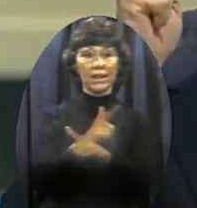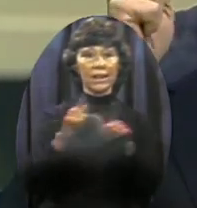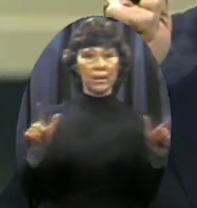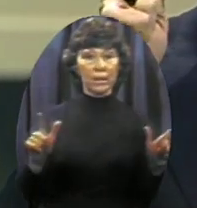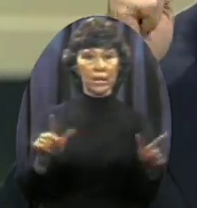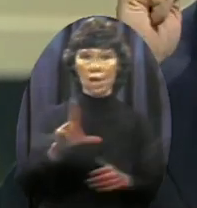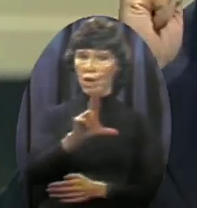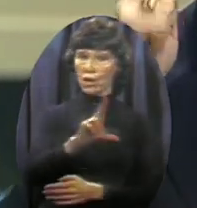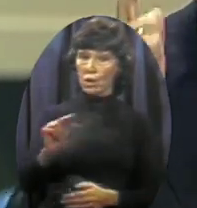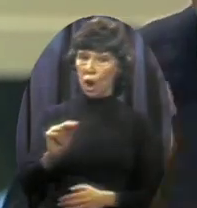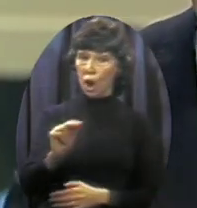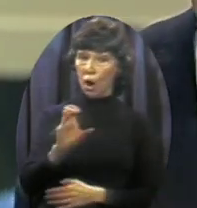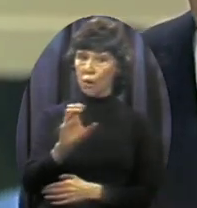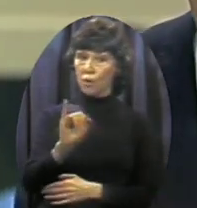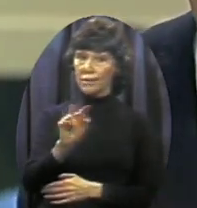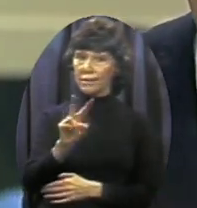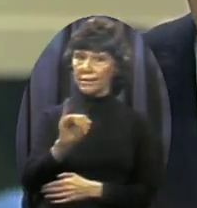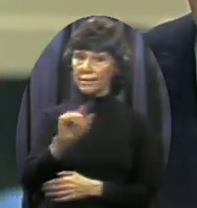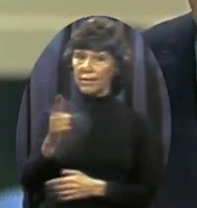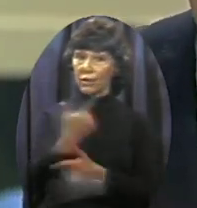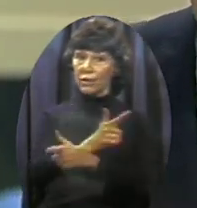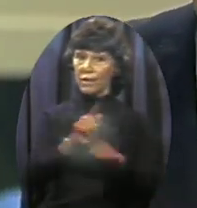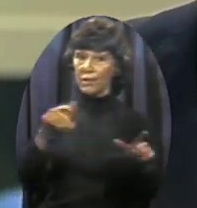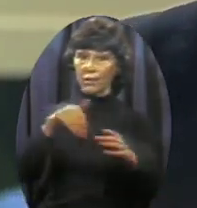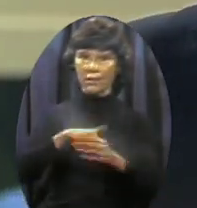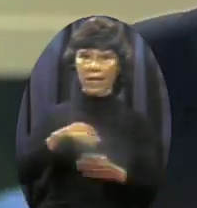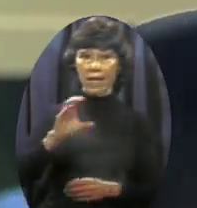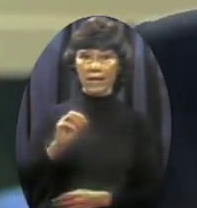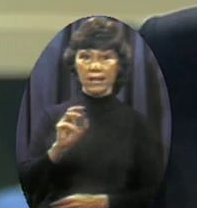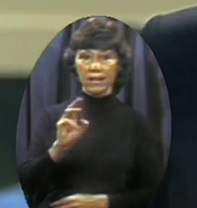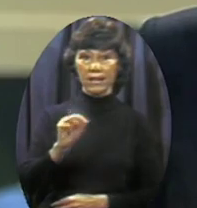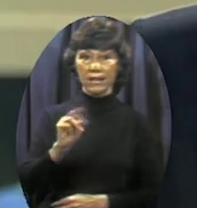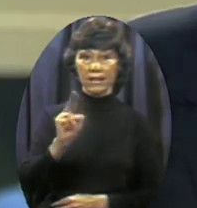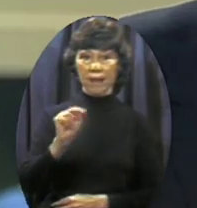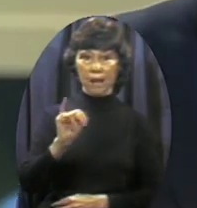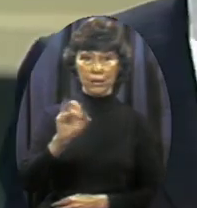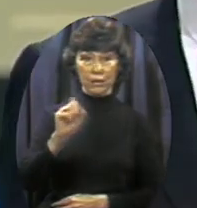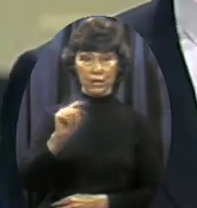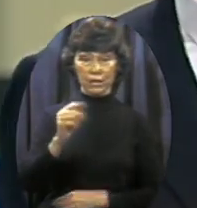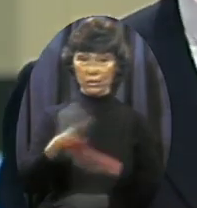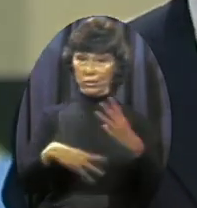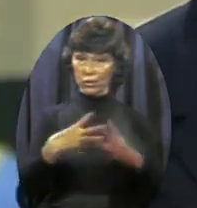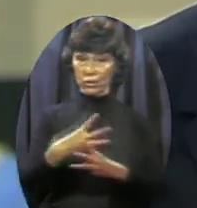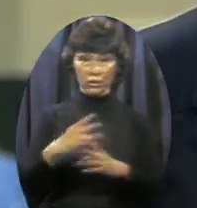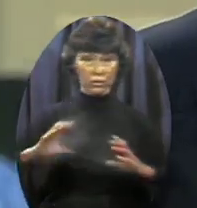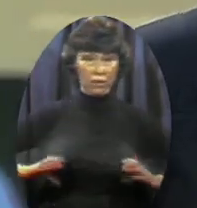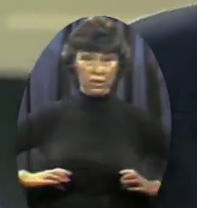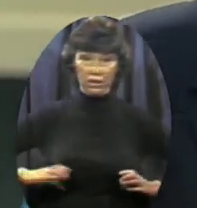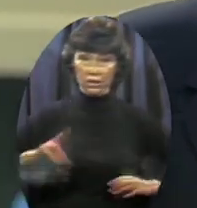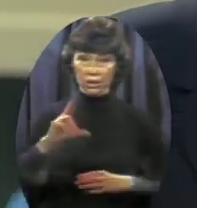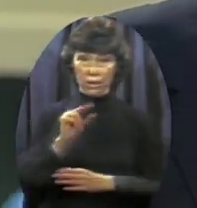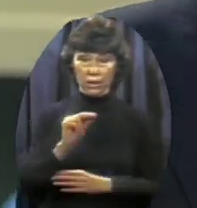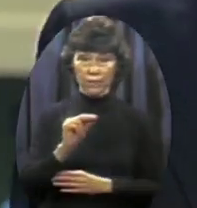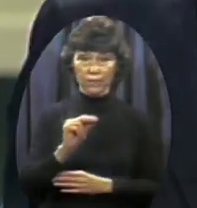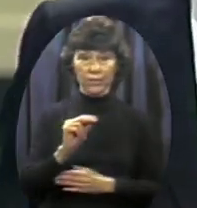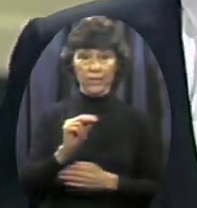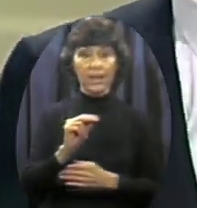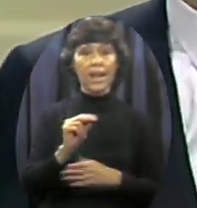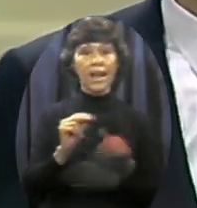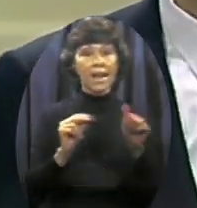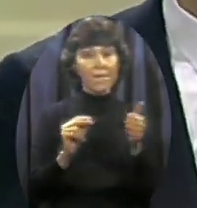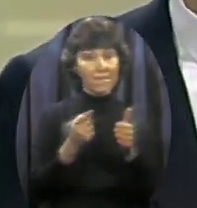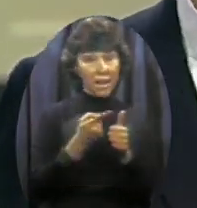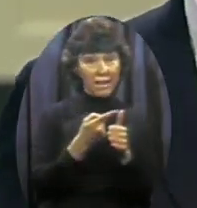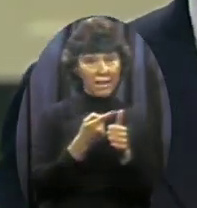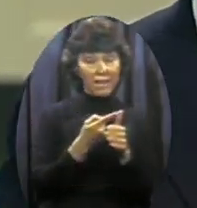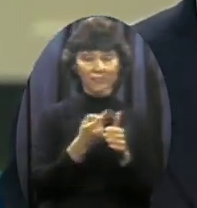Period in the communist world And finally the red white and blue stands for Protection for the